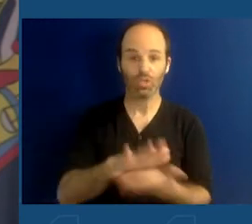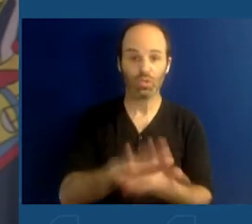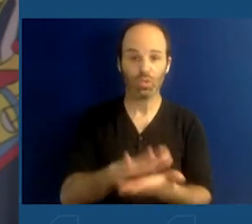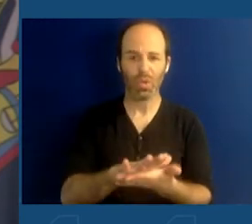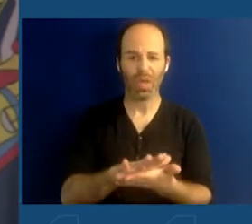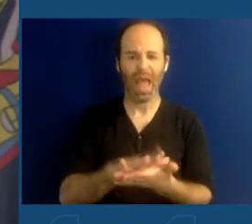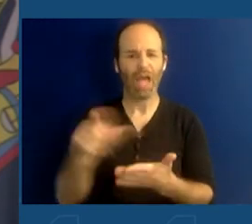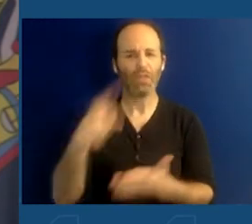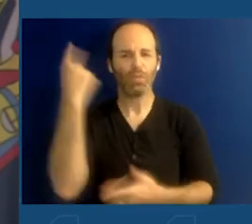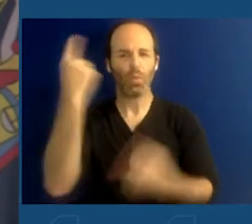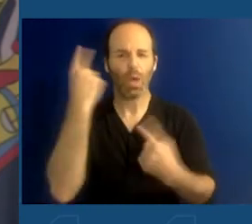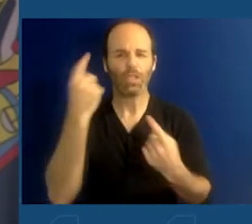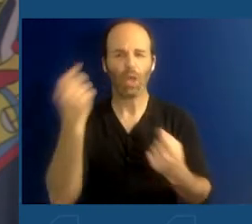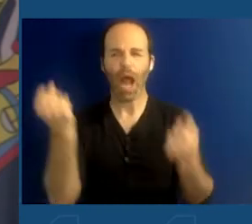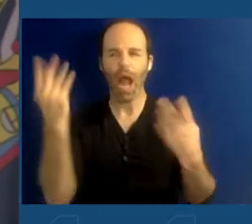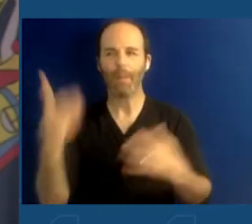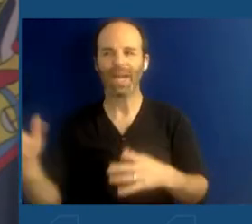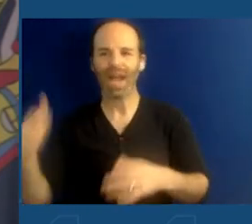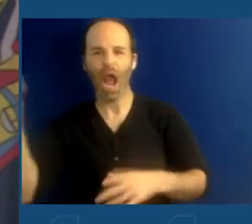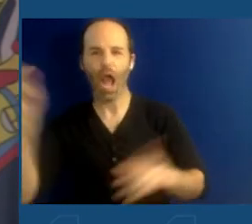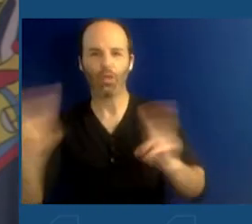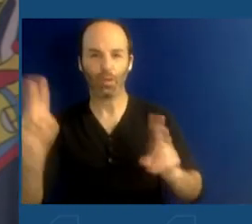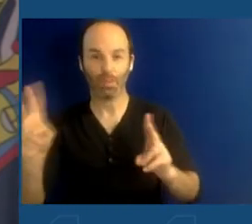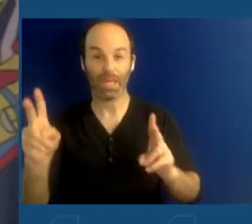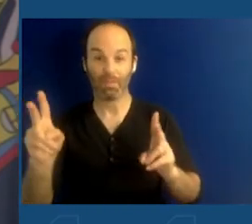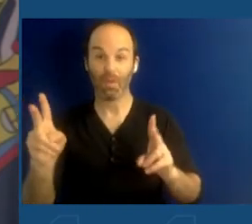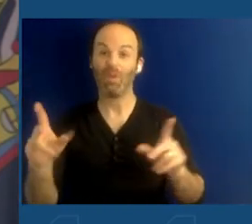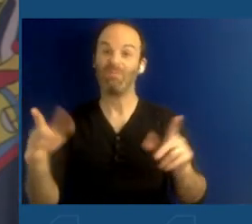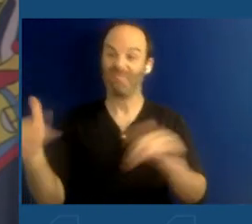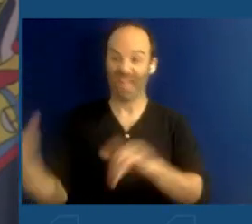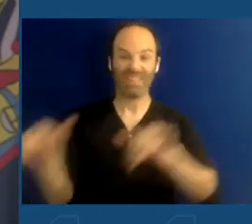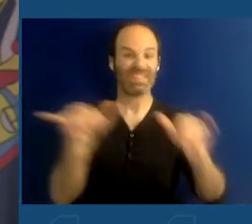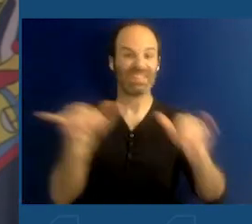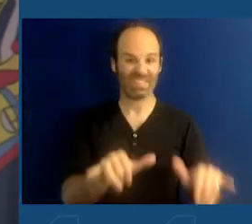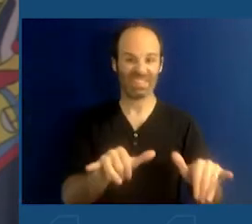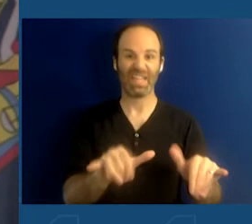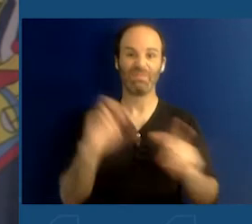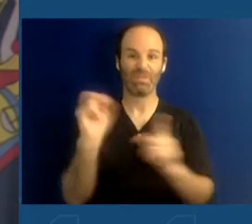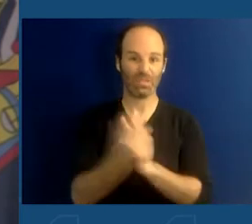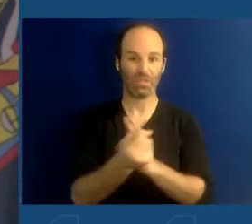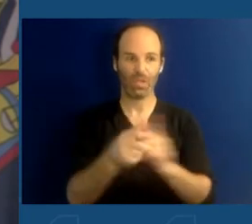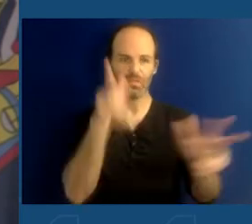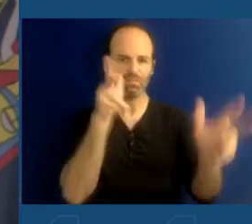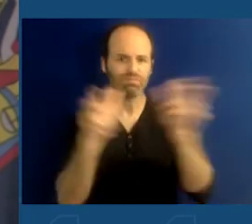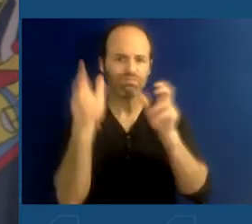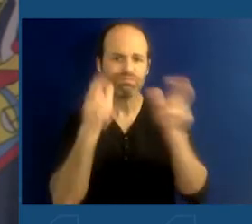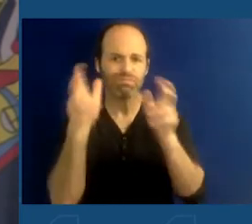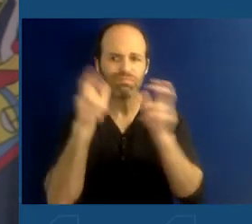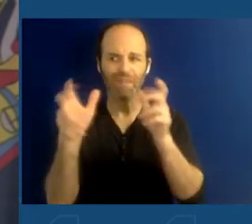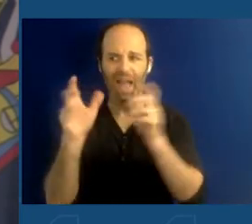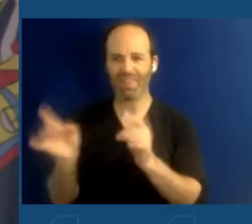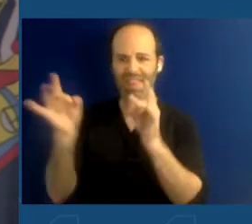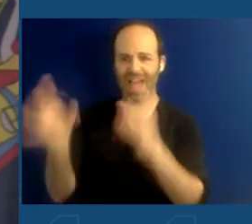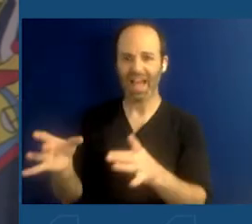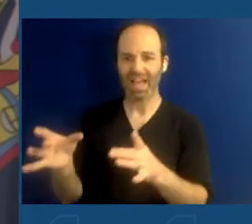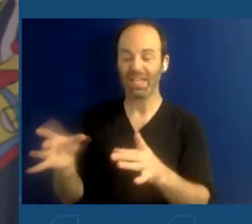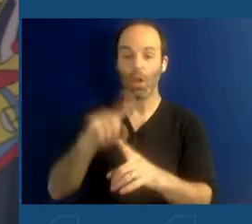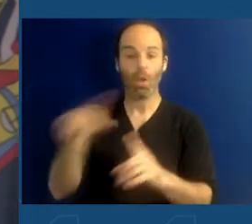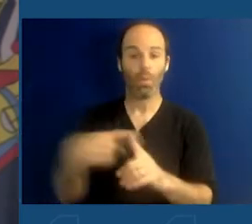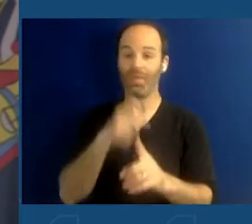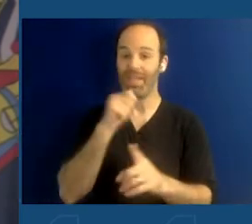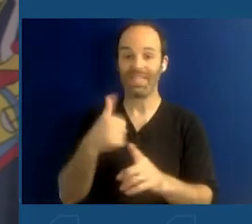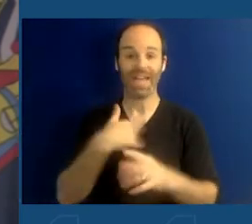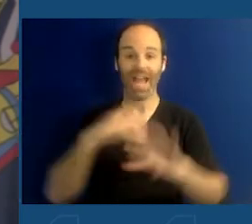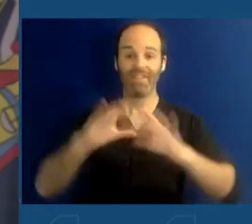people were absorbing this content under those same circumstances when they didn't have the supervision of a classroom setting.